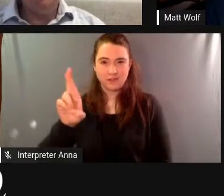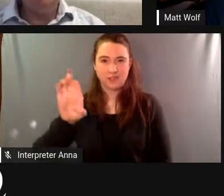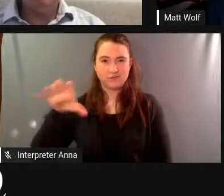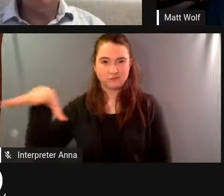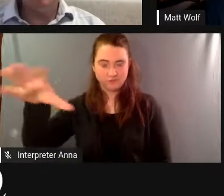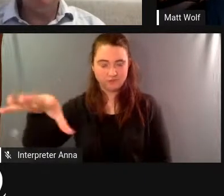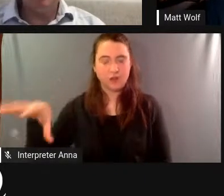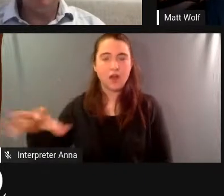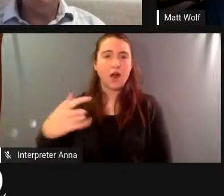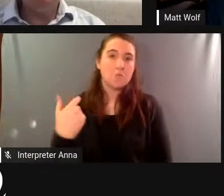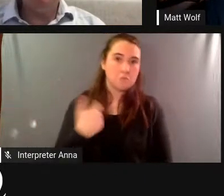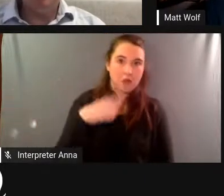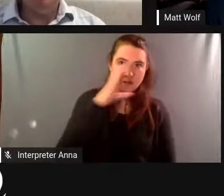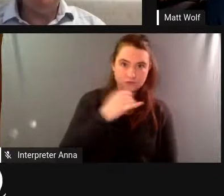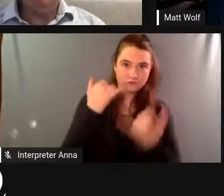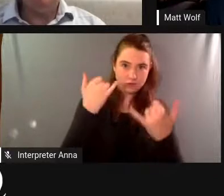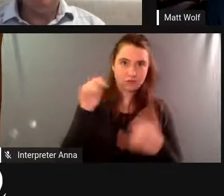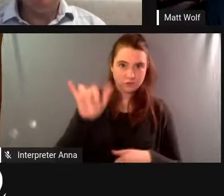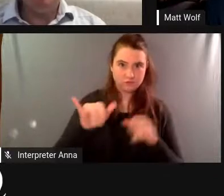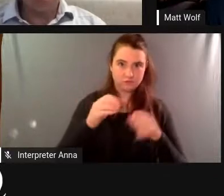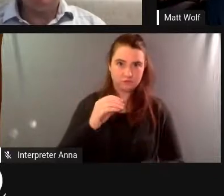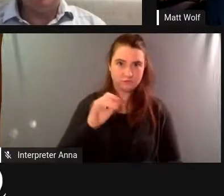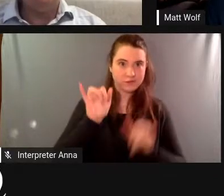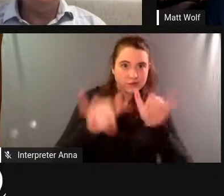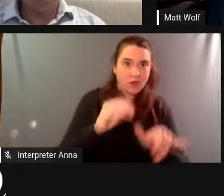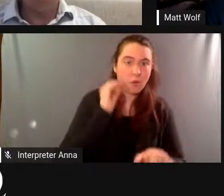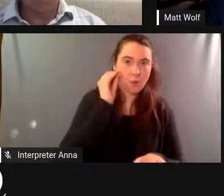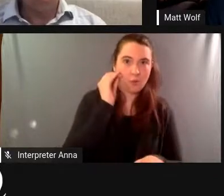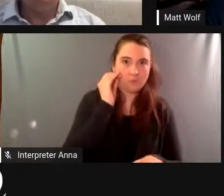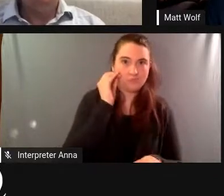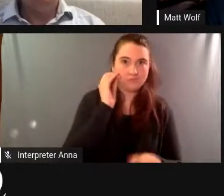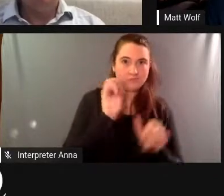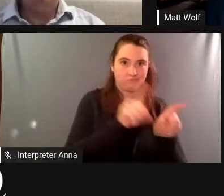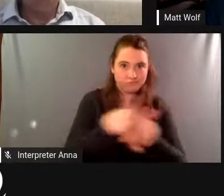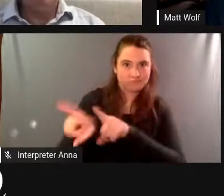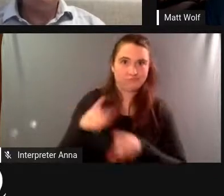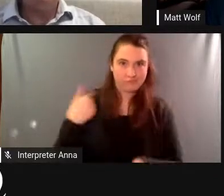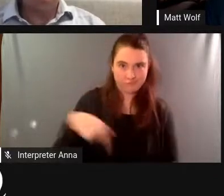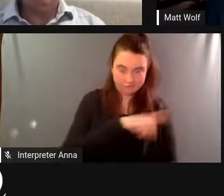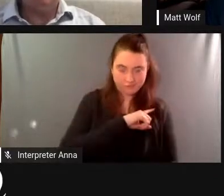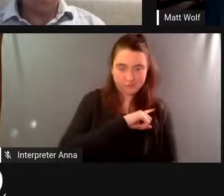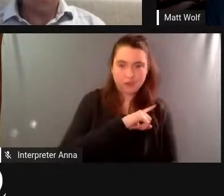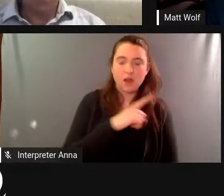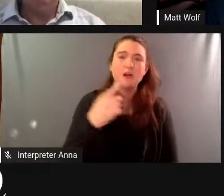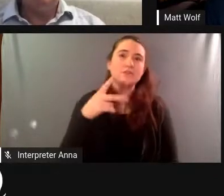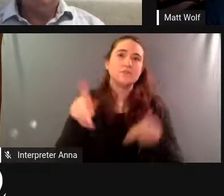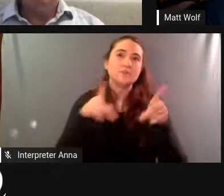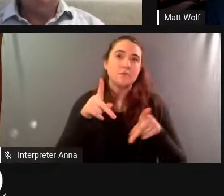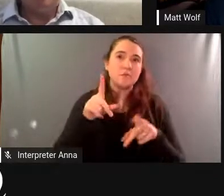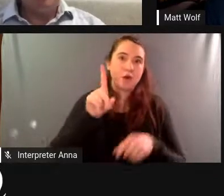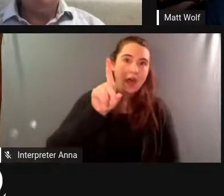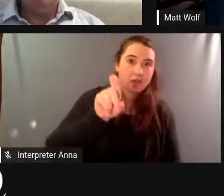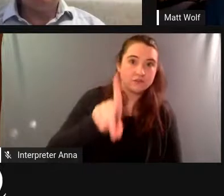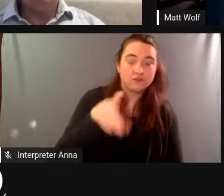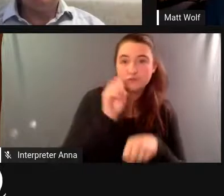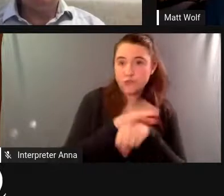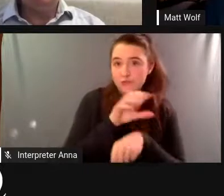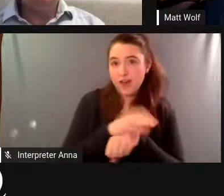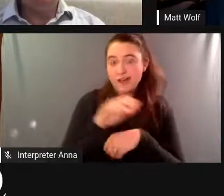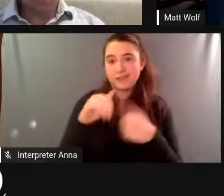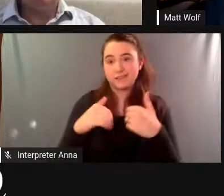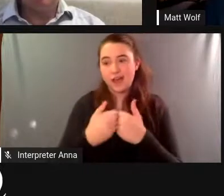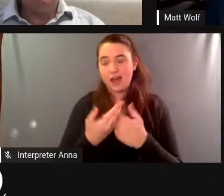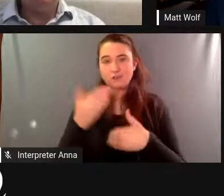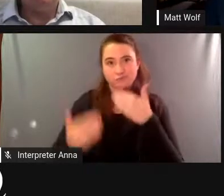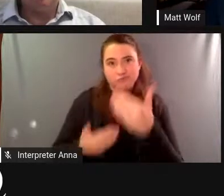like the rest of us how did that sort of prepare you for this and have people asked you or advice about about how to get through these